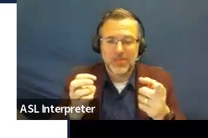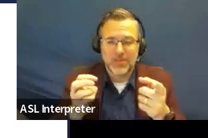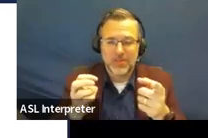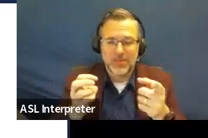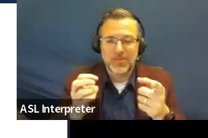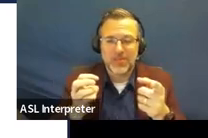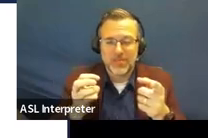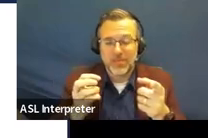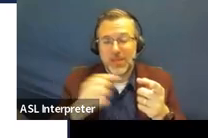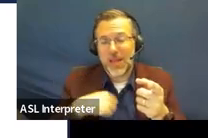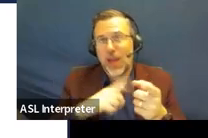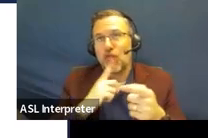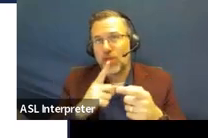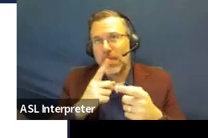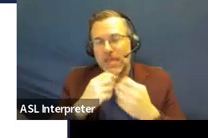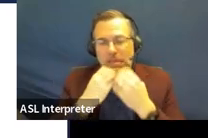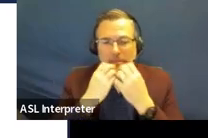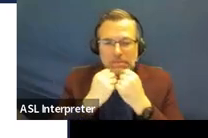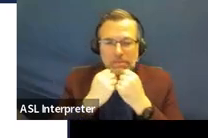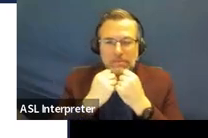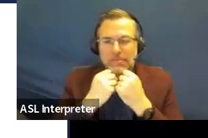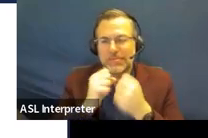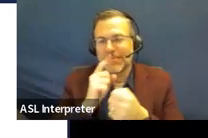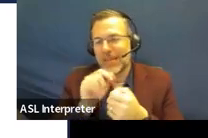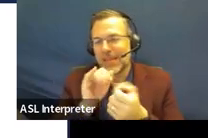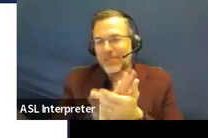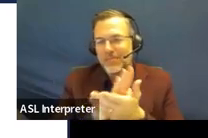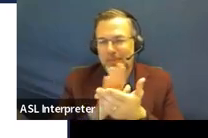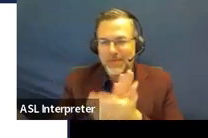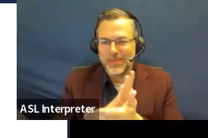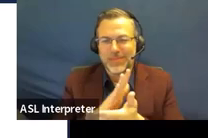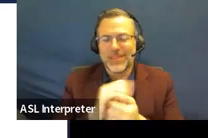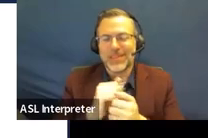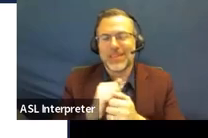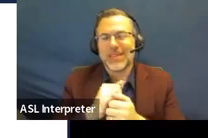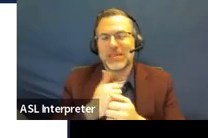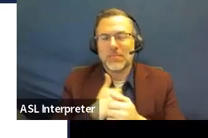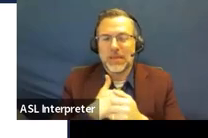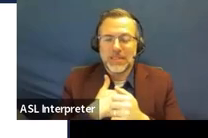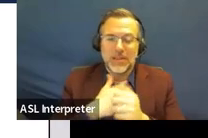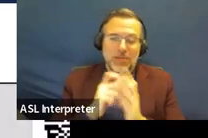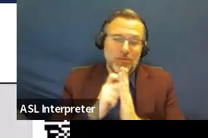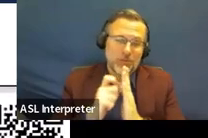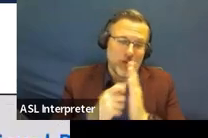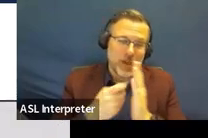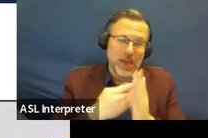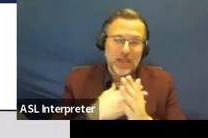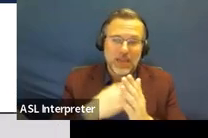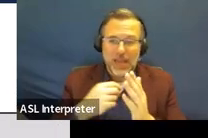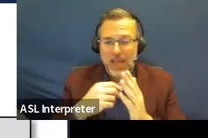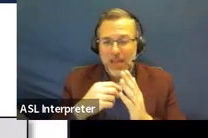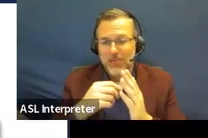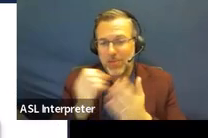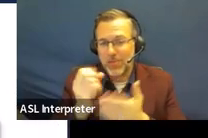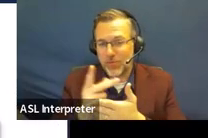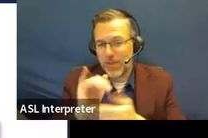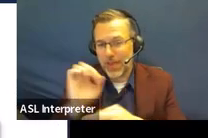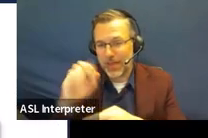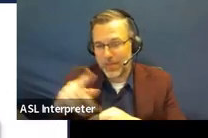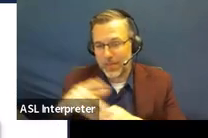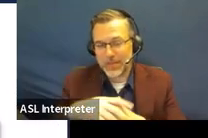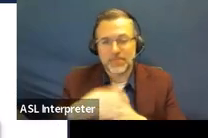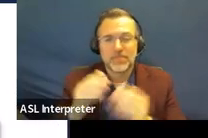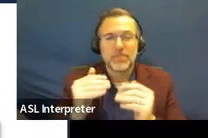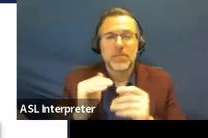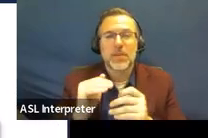really valuable resource as a writer and reviewer of IEPs. And here are some of our